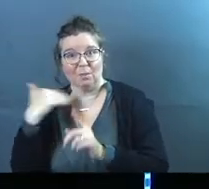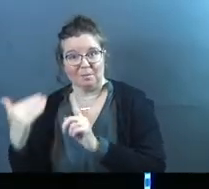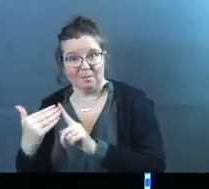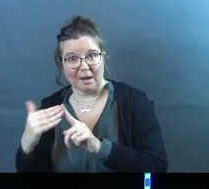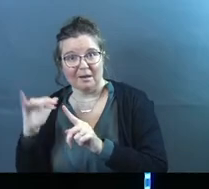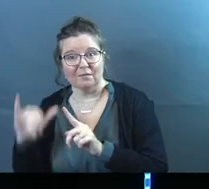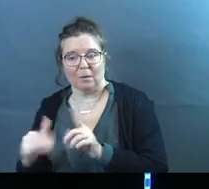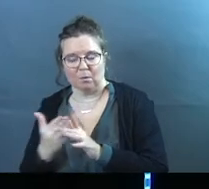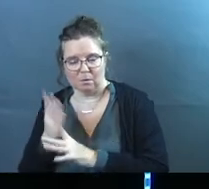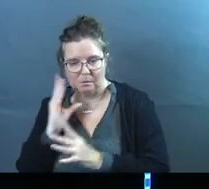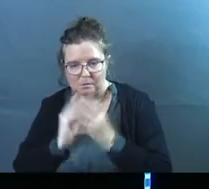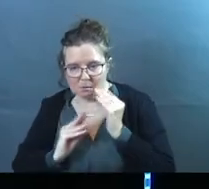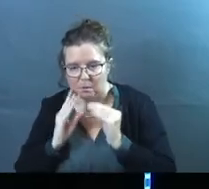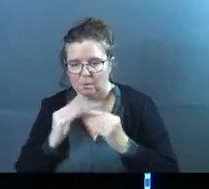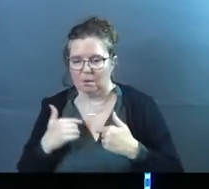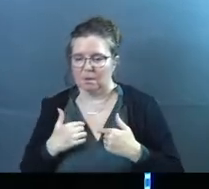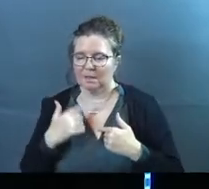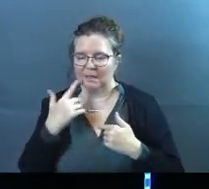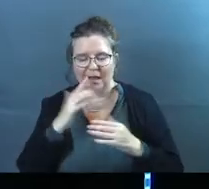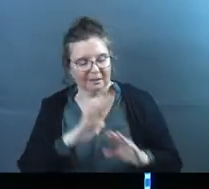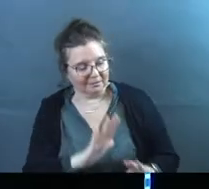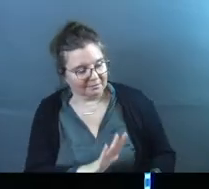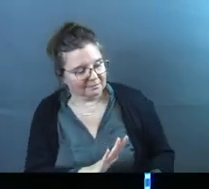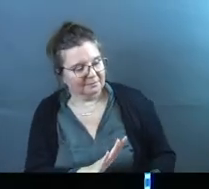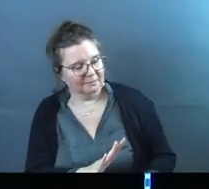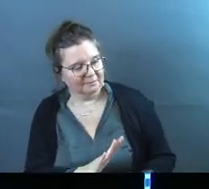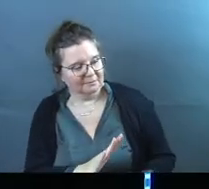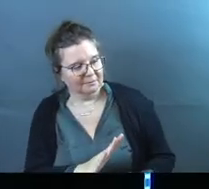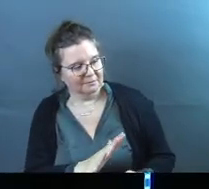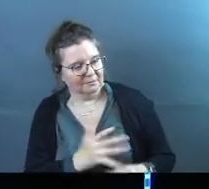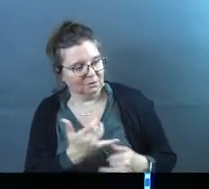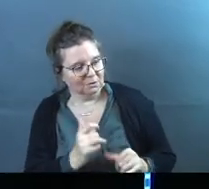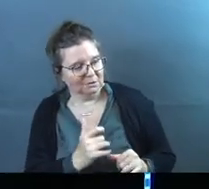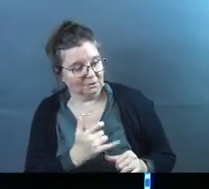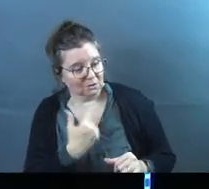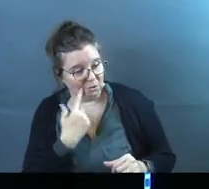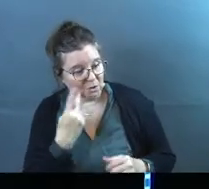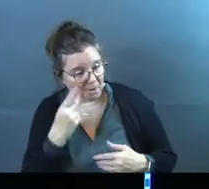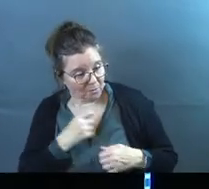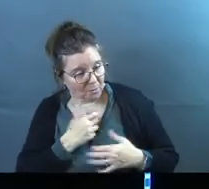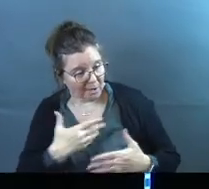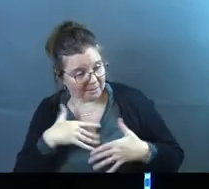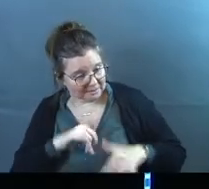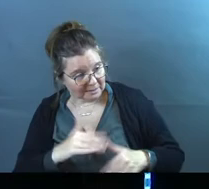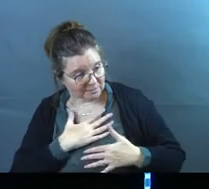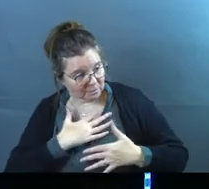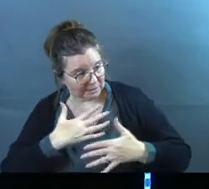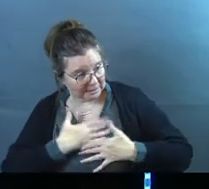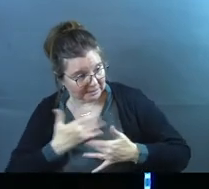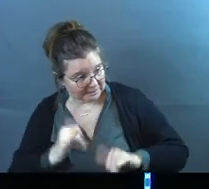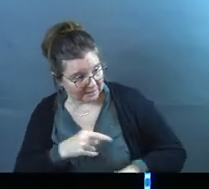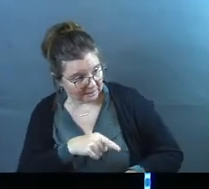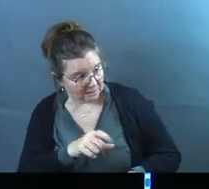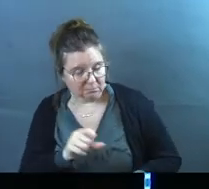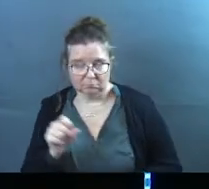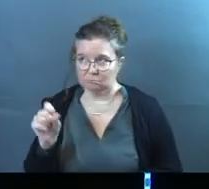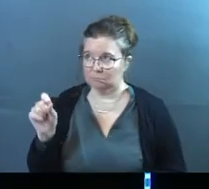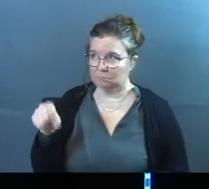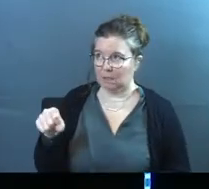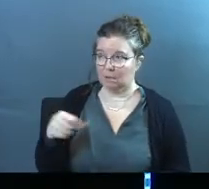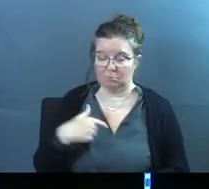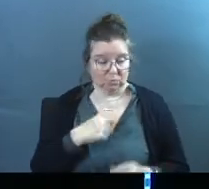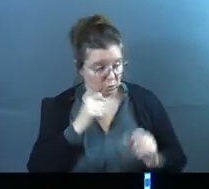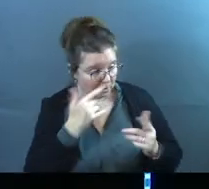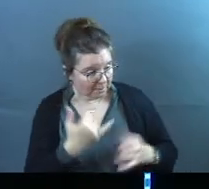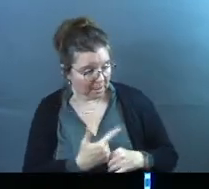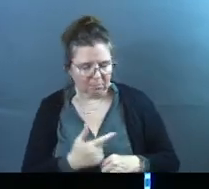been through it, and we feel like we've got it down, God's like, hey, don't, do you still have breath in your lungs? Yeah. Did you